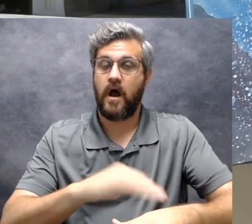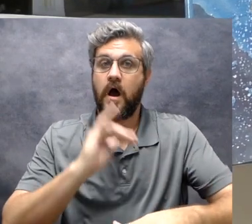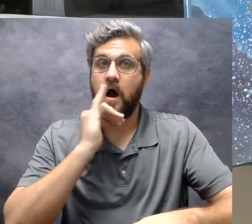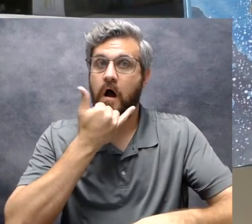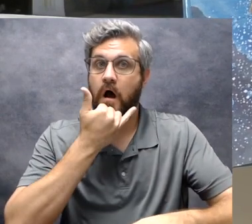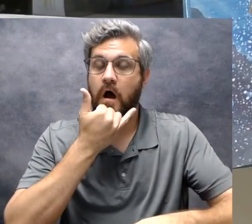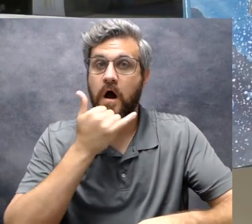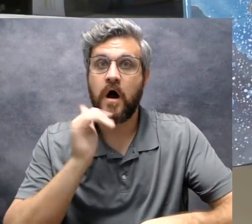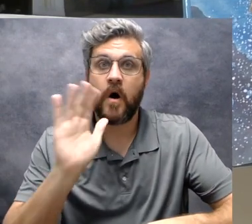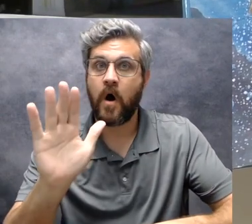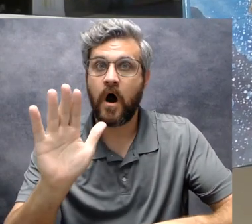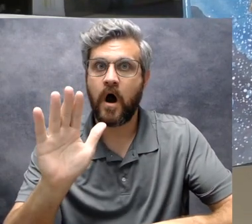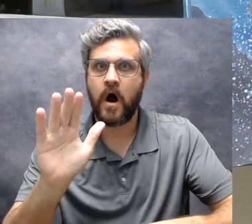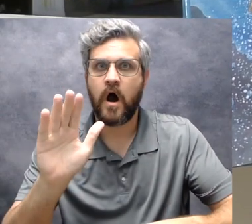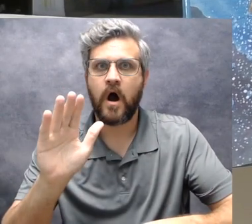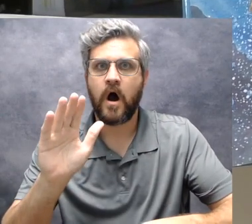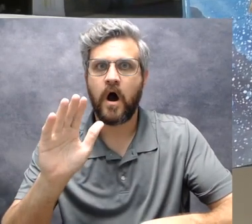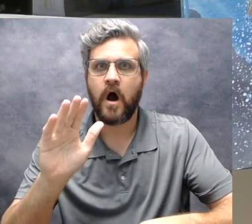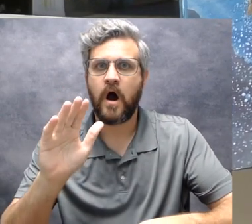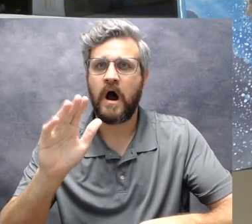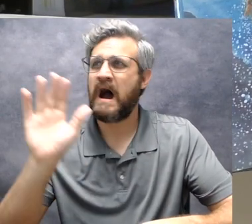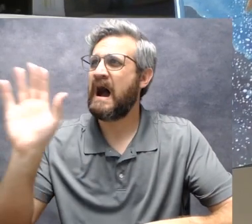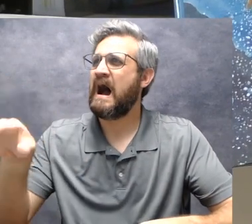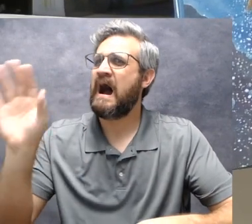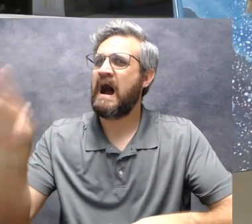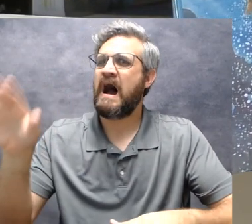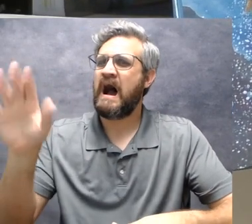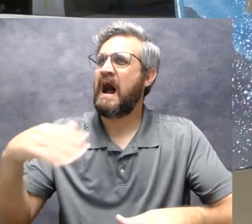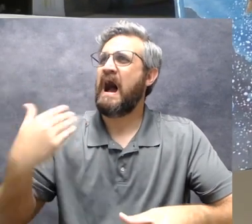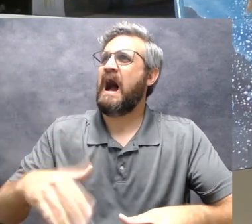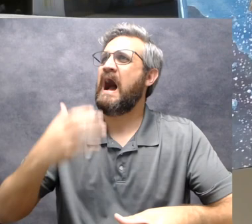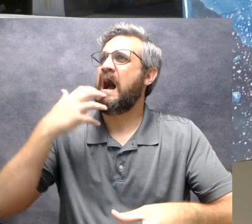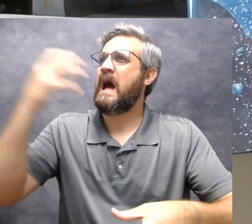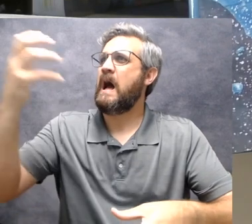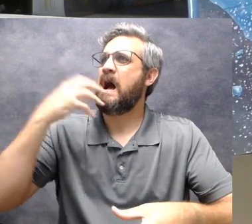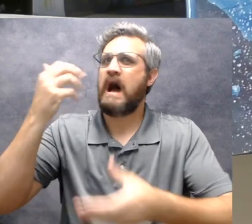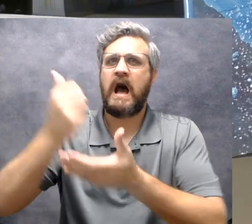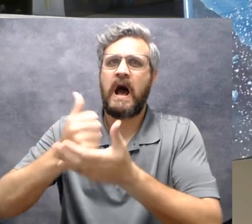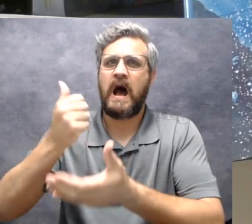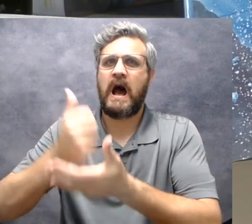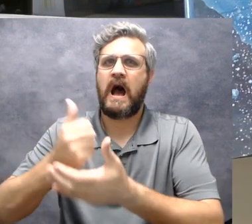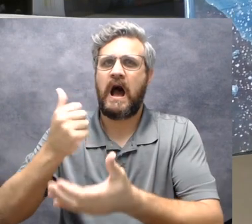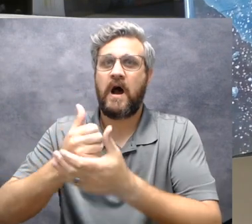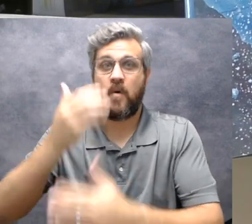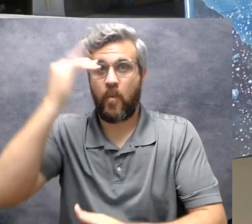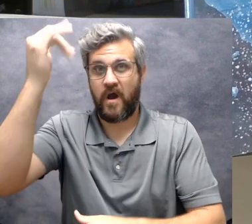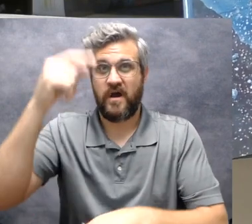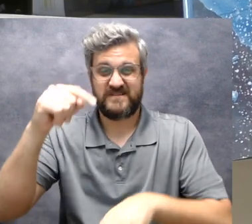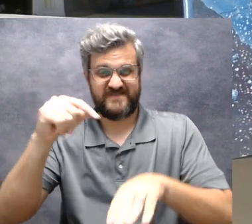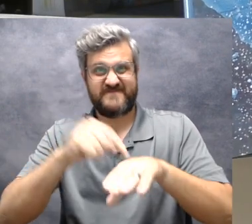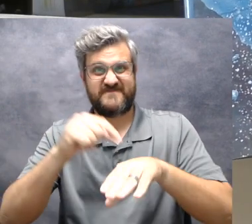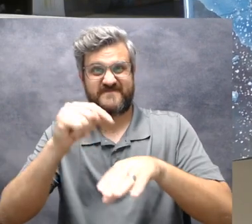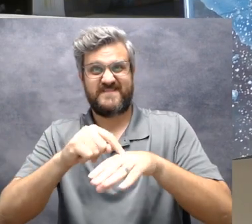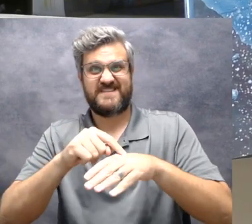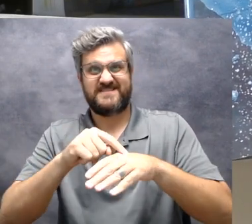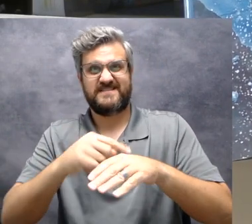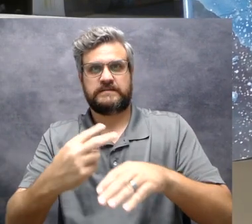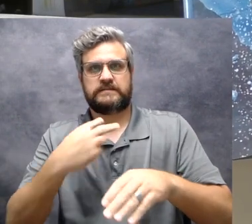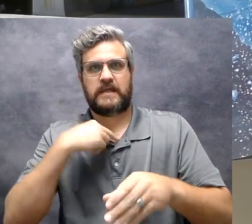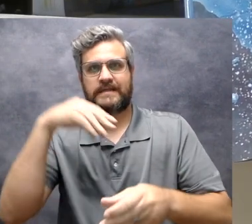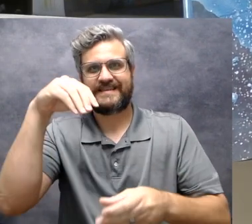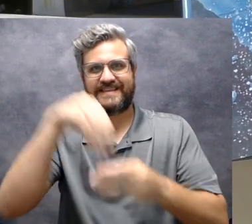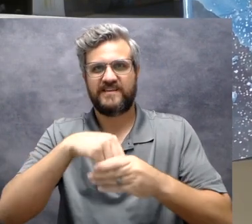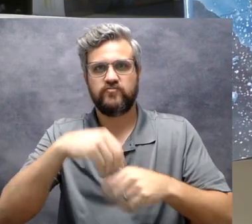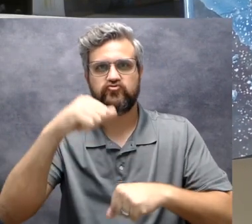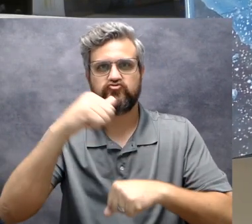But, Big Al said, oh no! Help! His fin was stuck in the crack